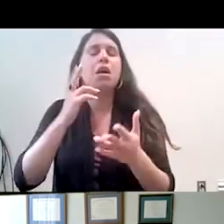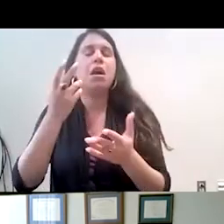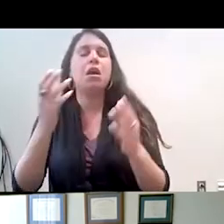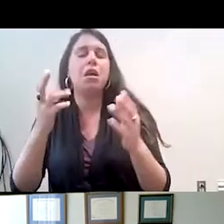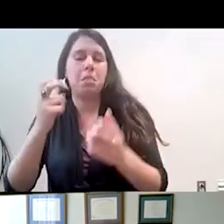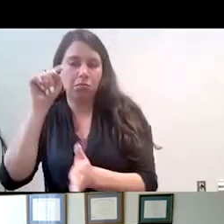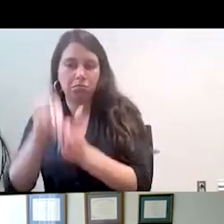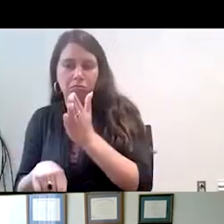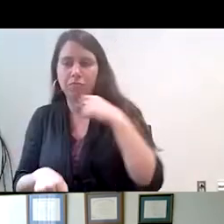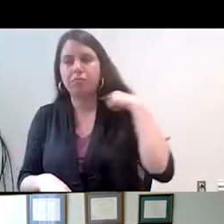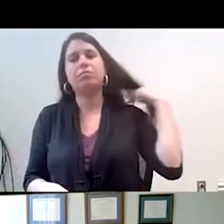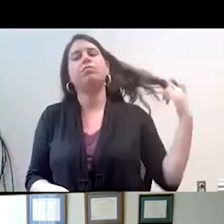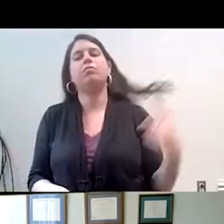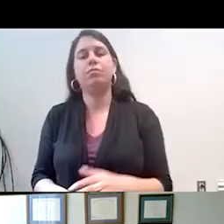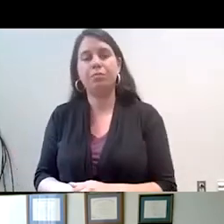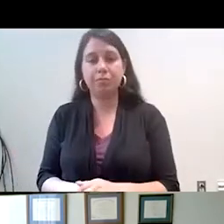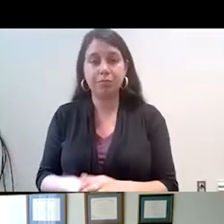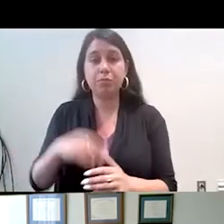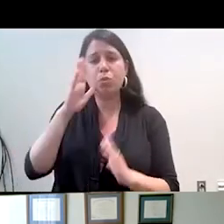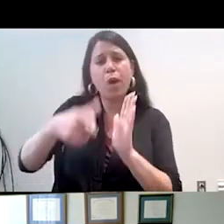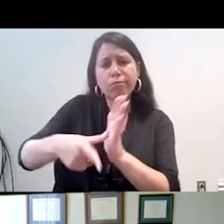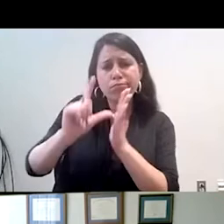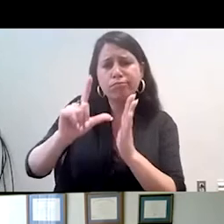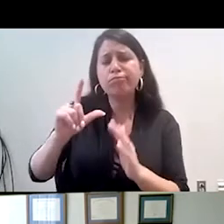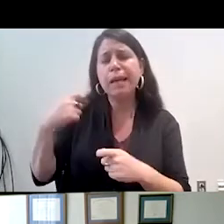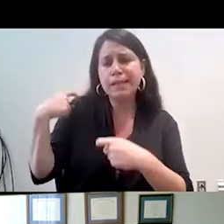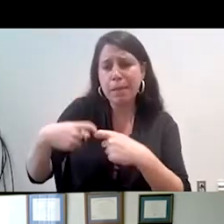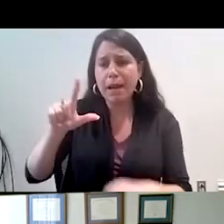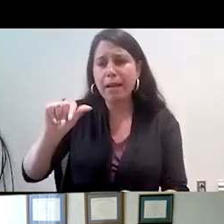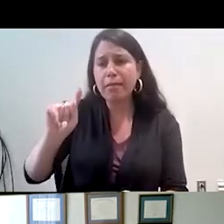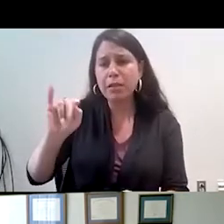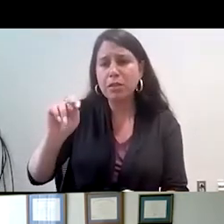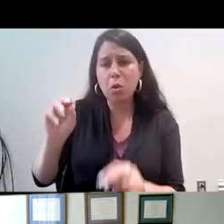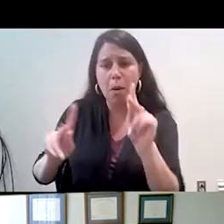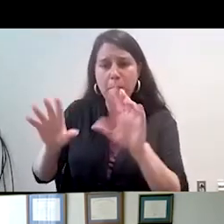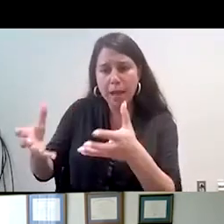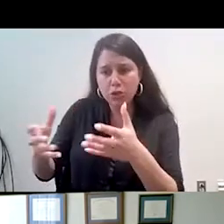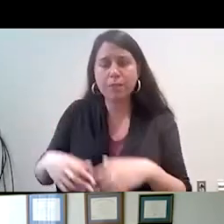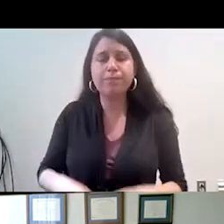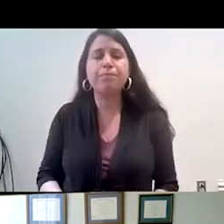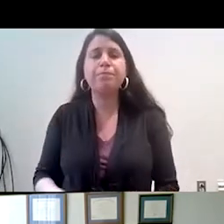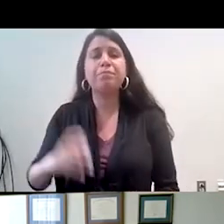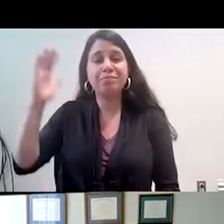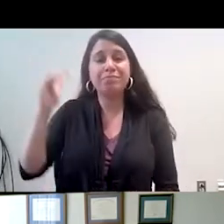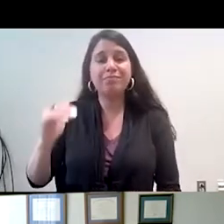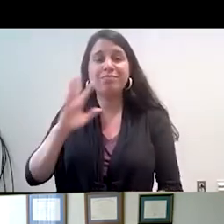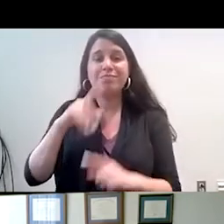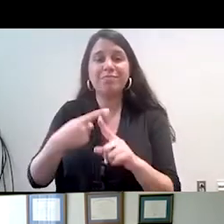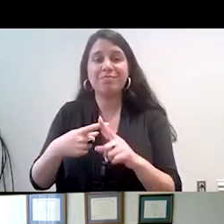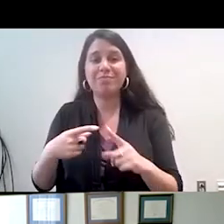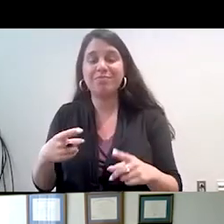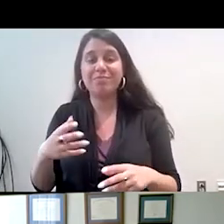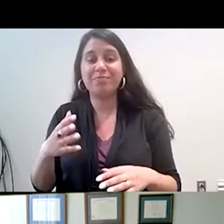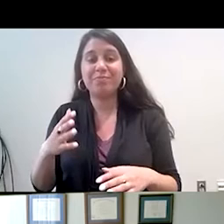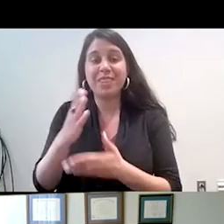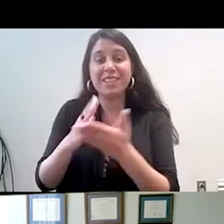with a quick review of the Hispanic or Latino population. And we're going to talk about some exciting facts. don't know if any of you like puns.